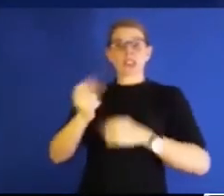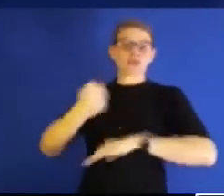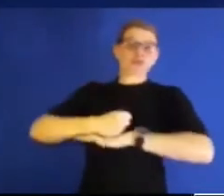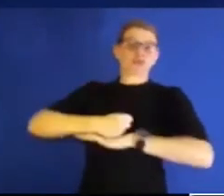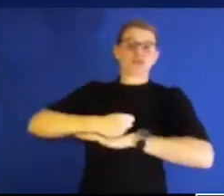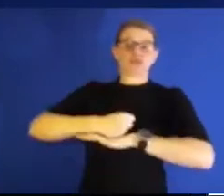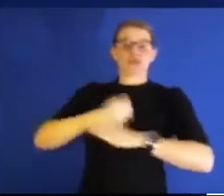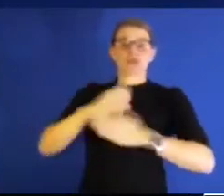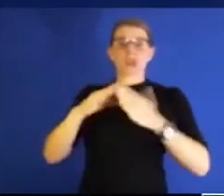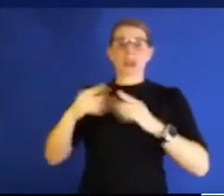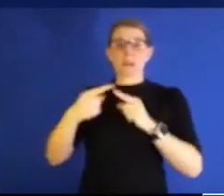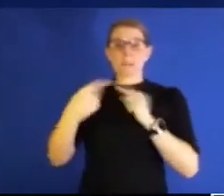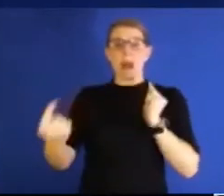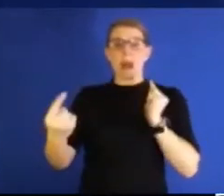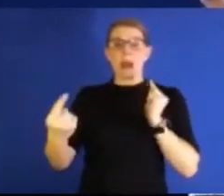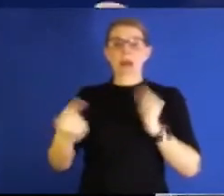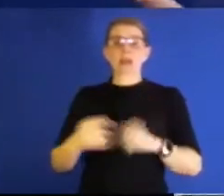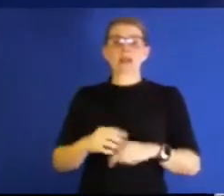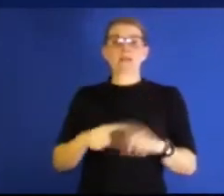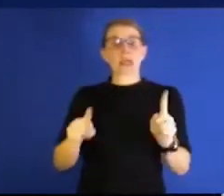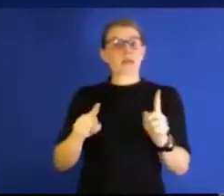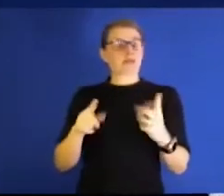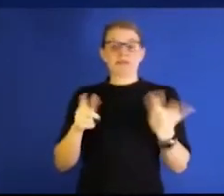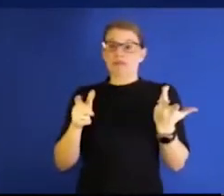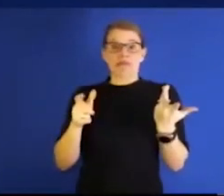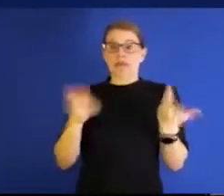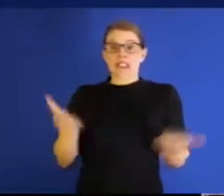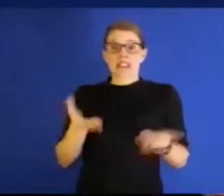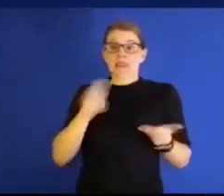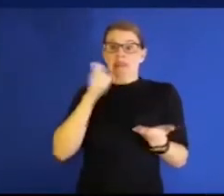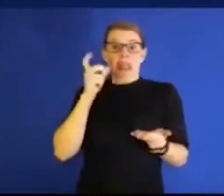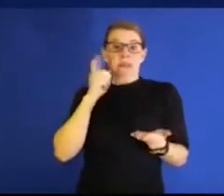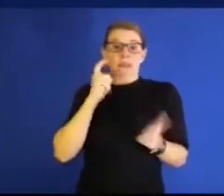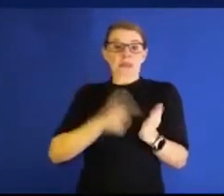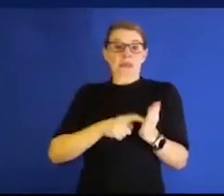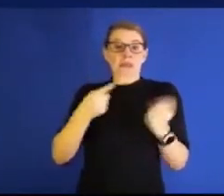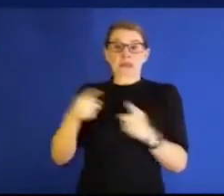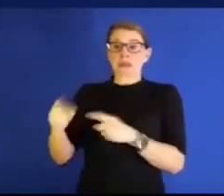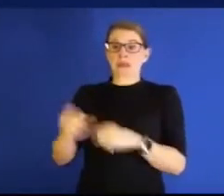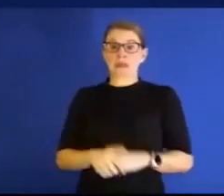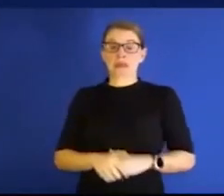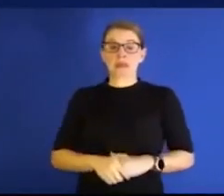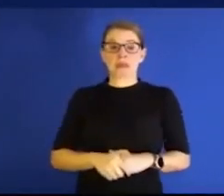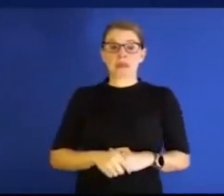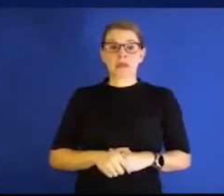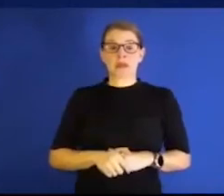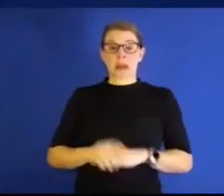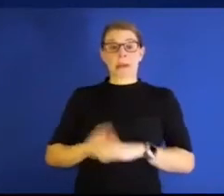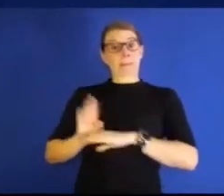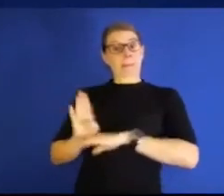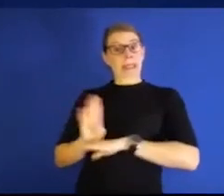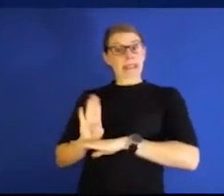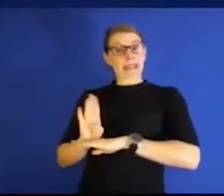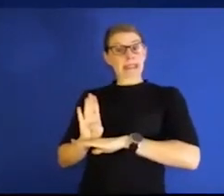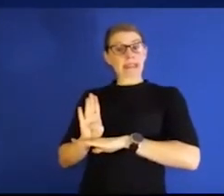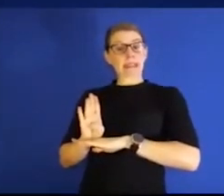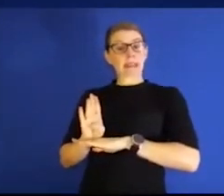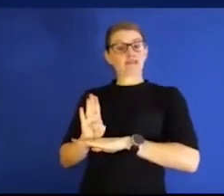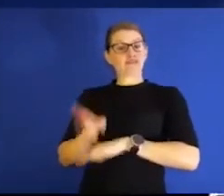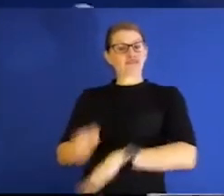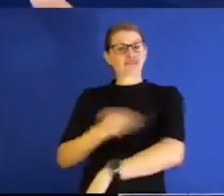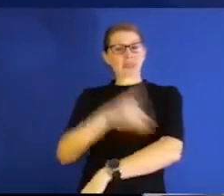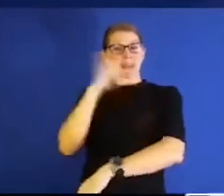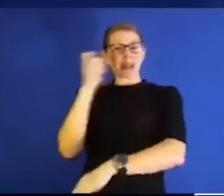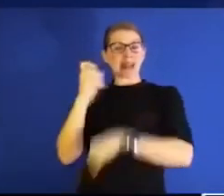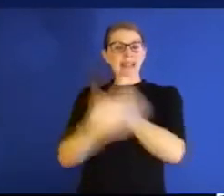I've not seen that in Lawrence. It's been great. And what they realize is they're all in together. And then business-wise, they all do better because the county can stay